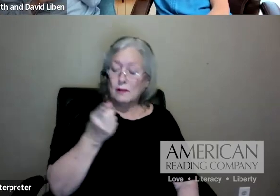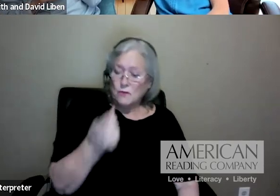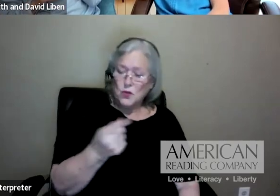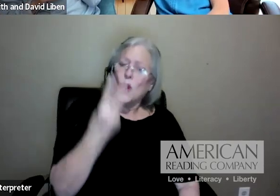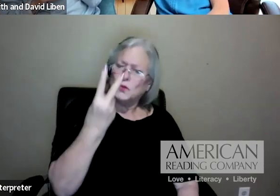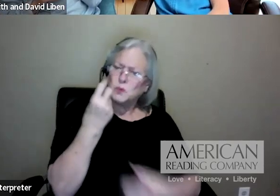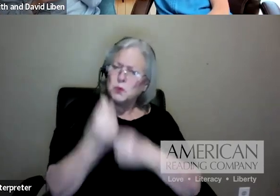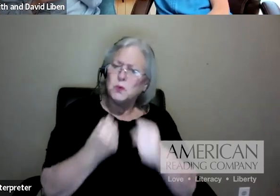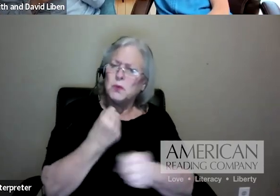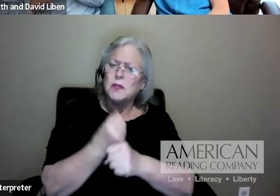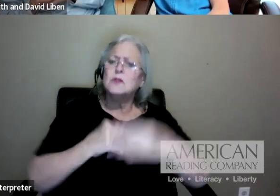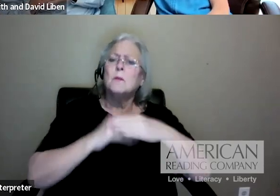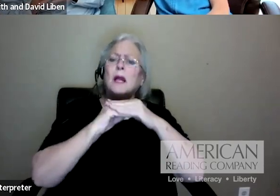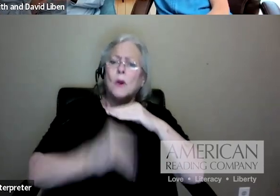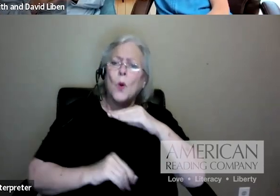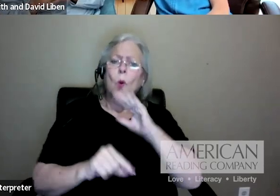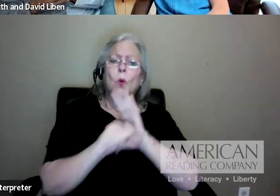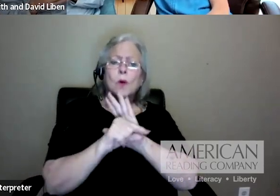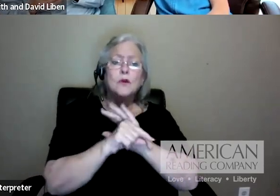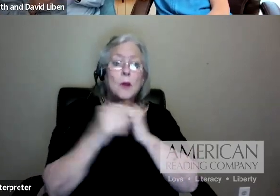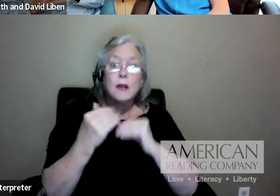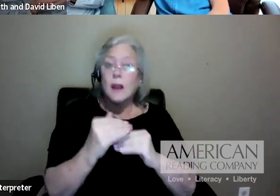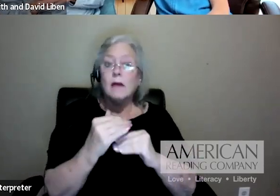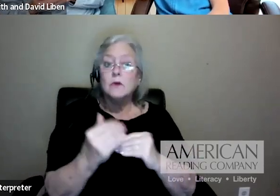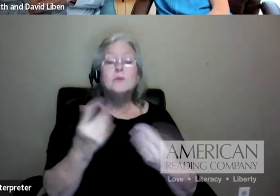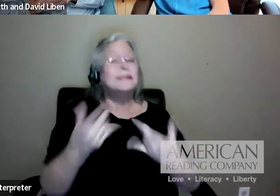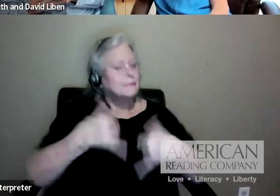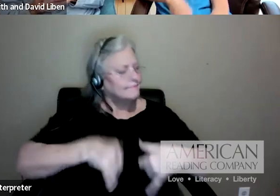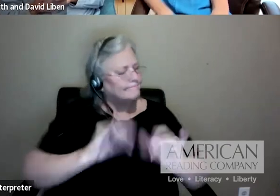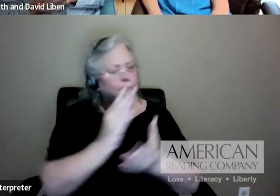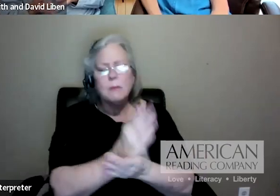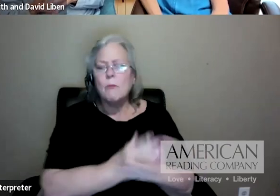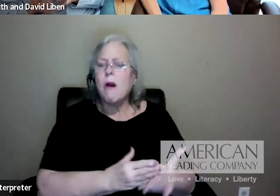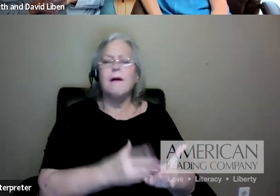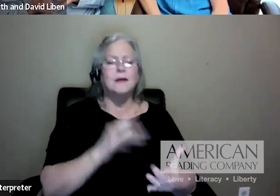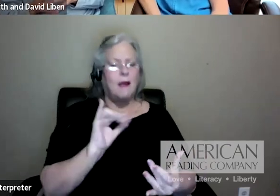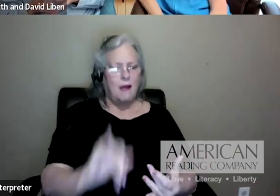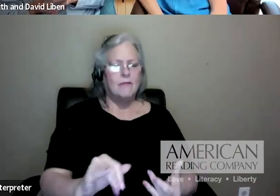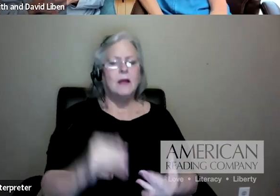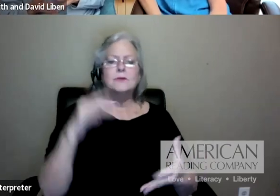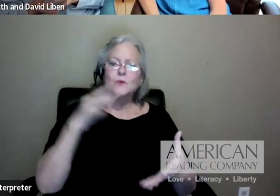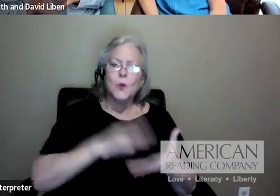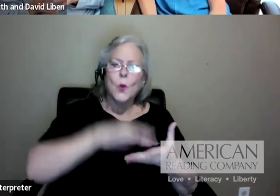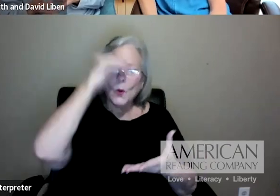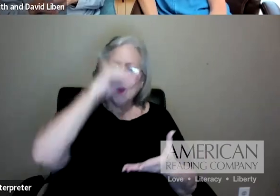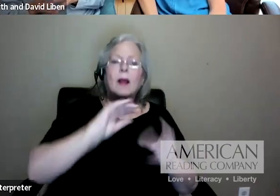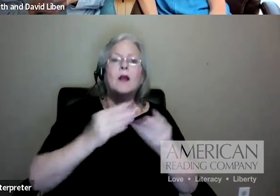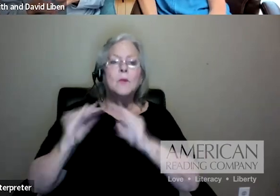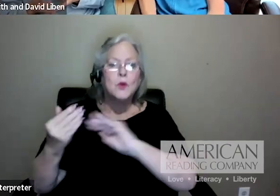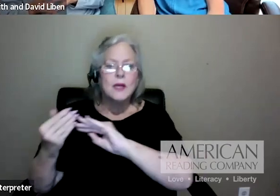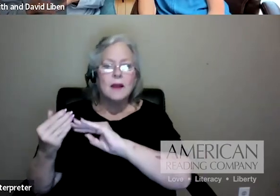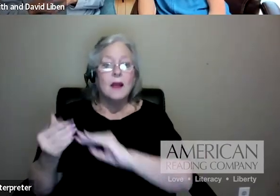community. If you're two years above grade level, you can still be part of that study on animal